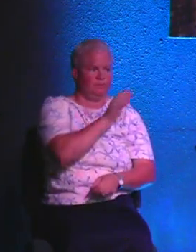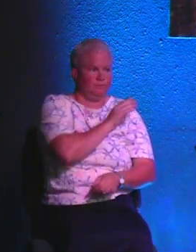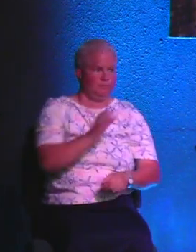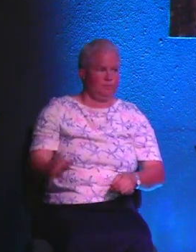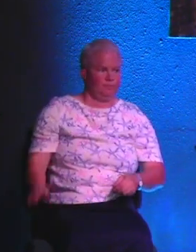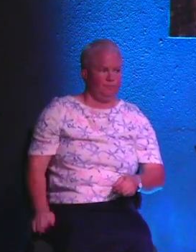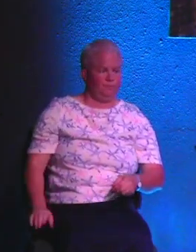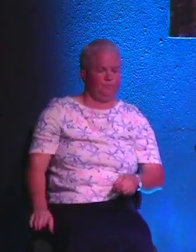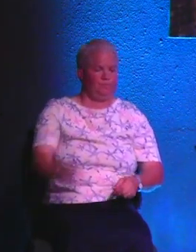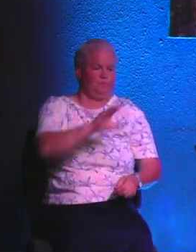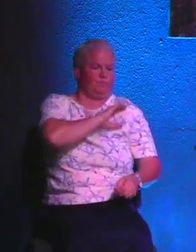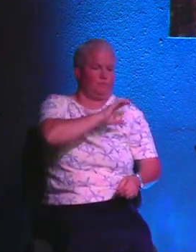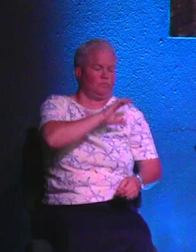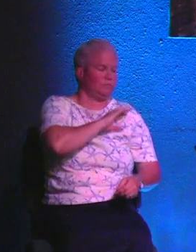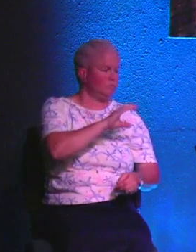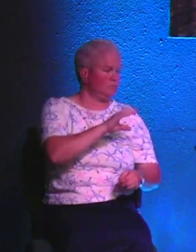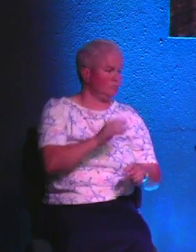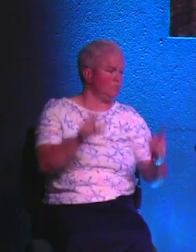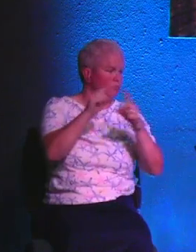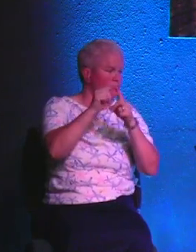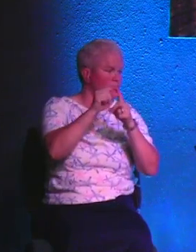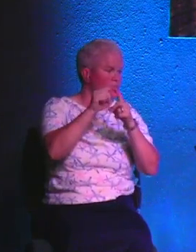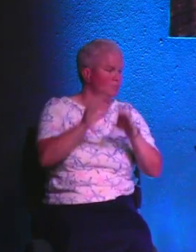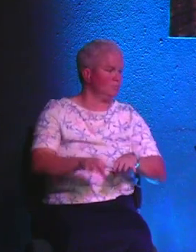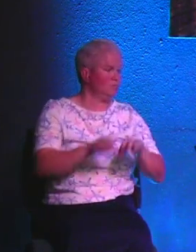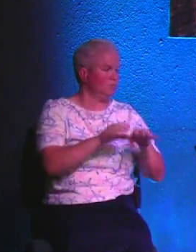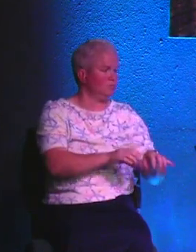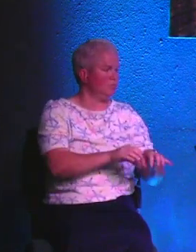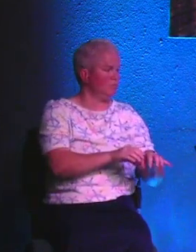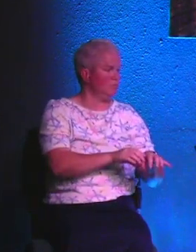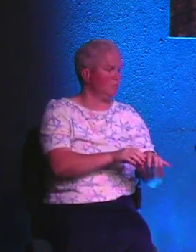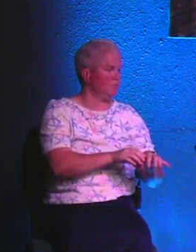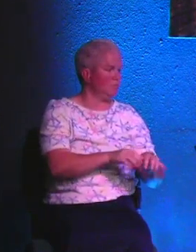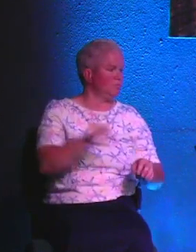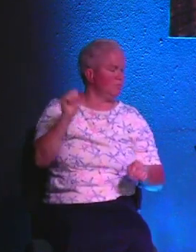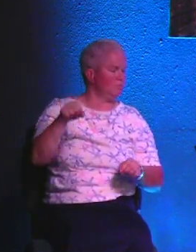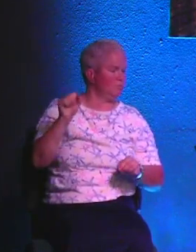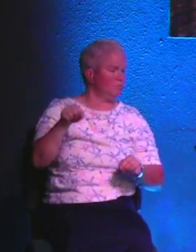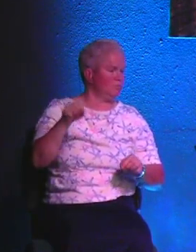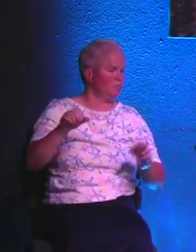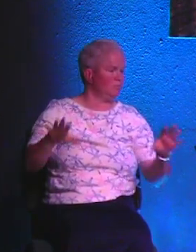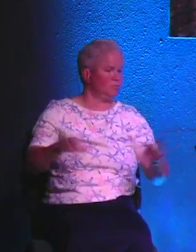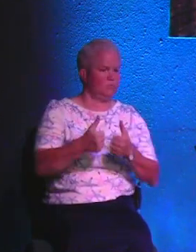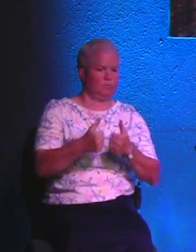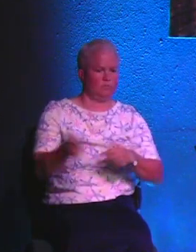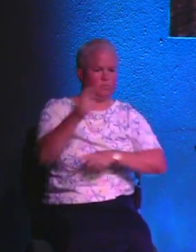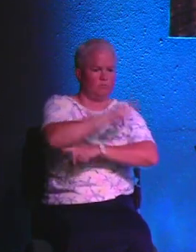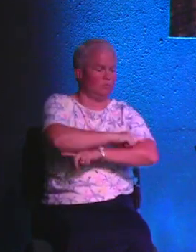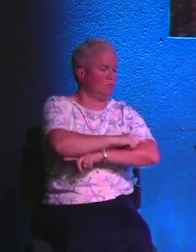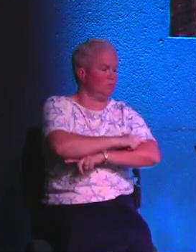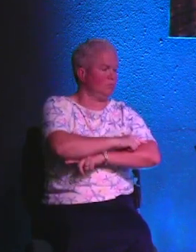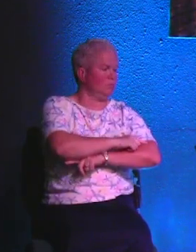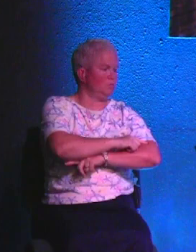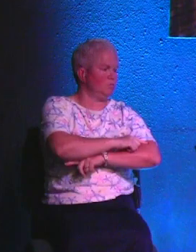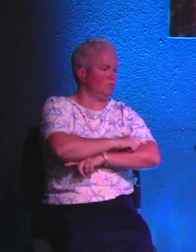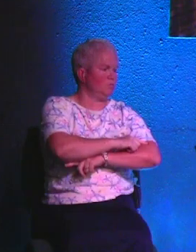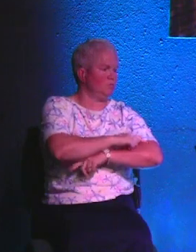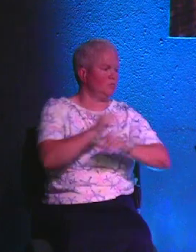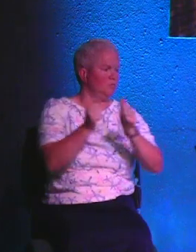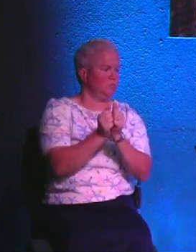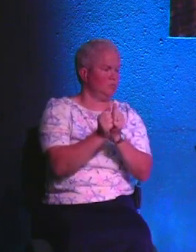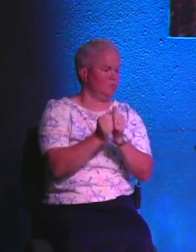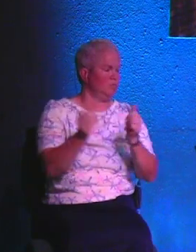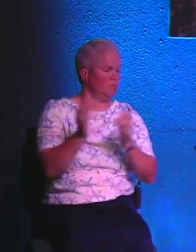the point that it's reflected in our character, words, and actions. Yes, it's challenging on a daily basis, but